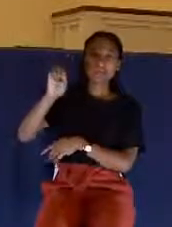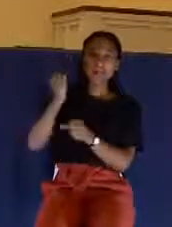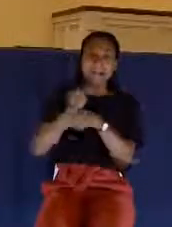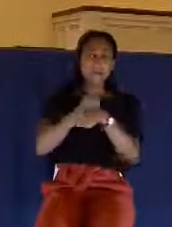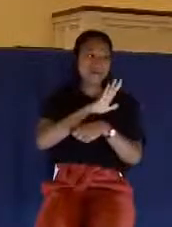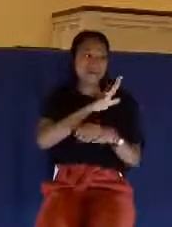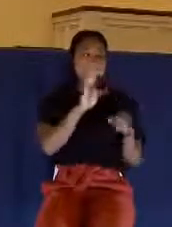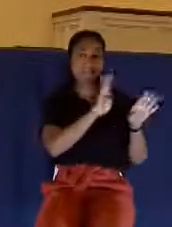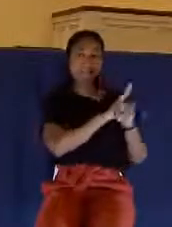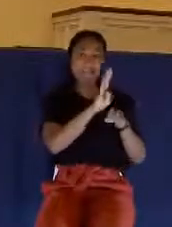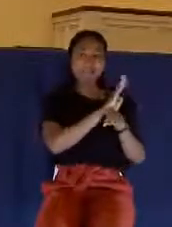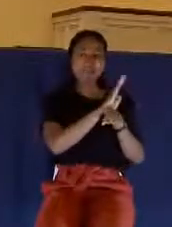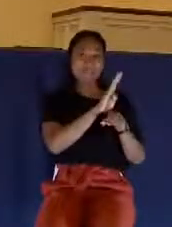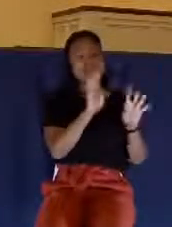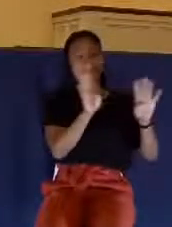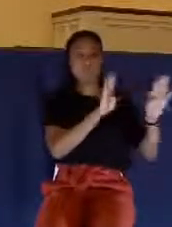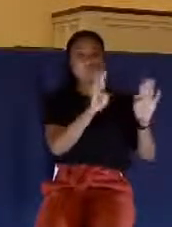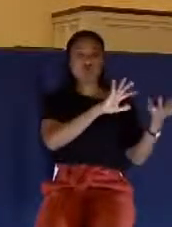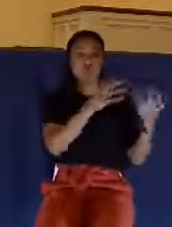Twinkie defense was born.